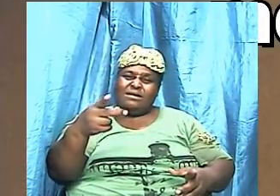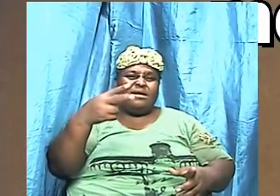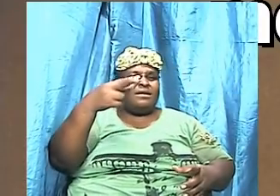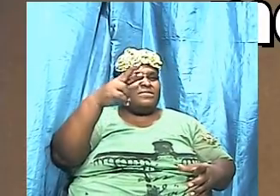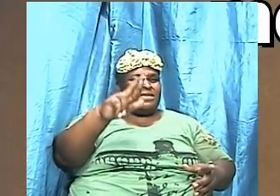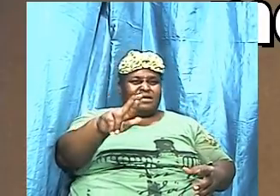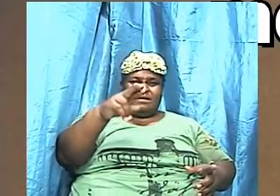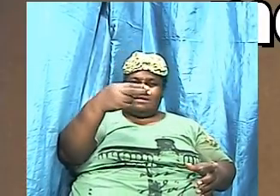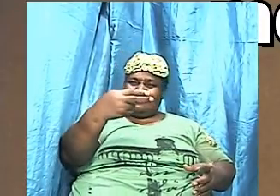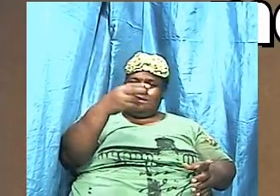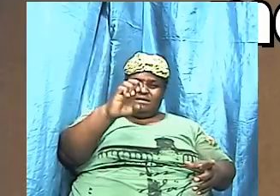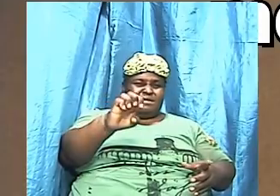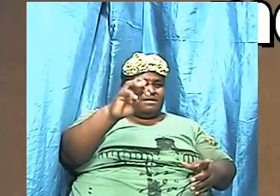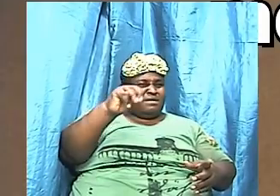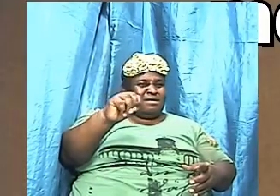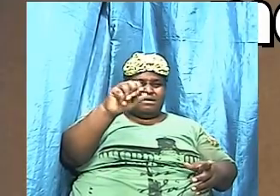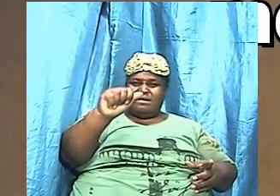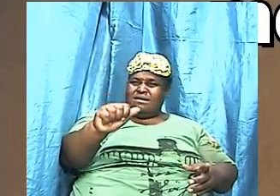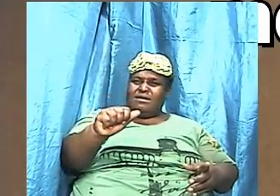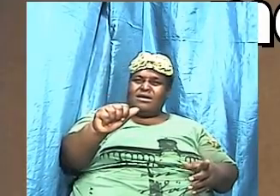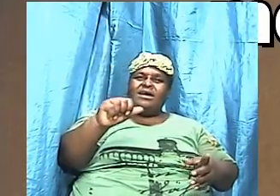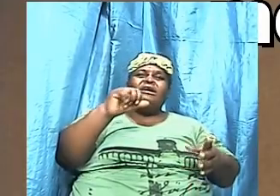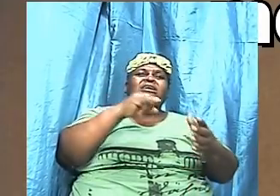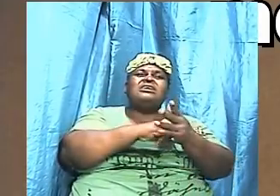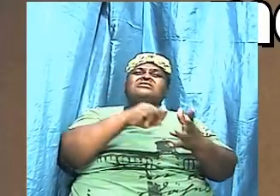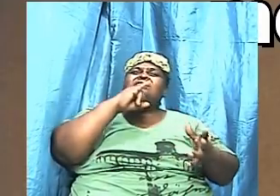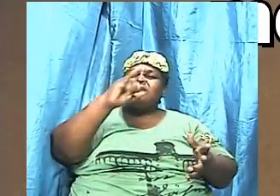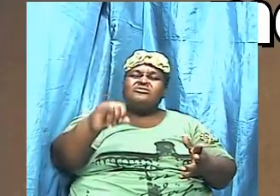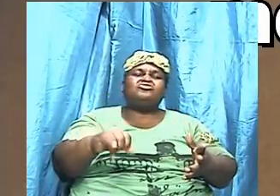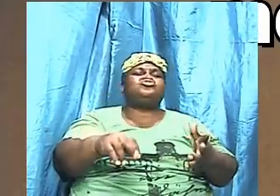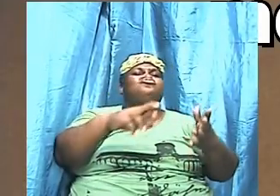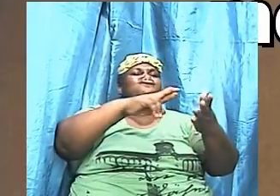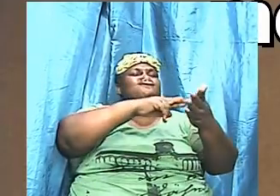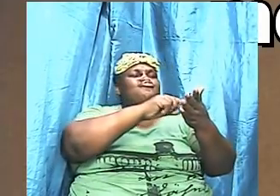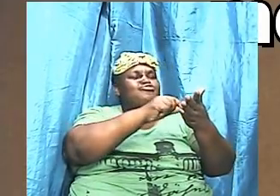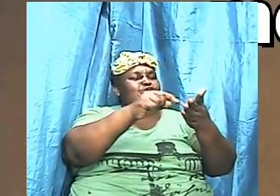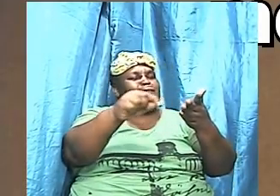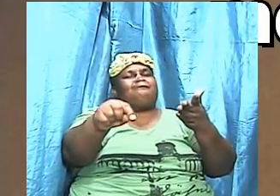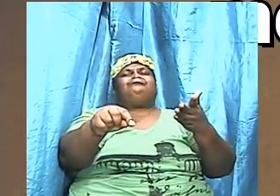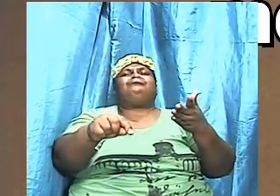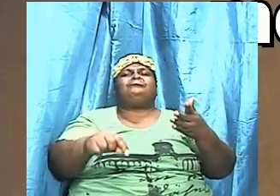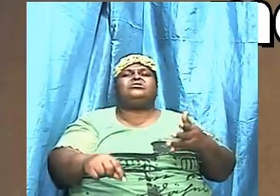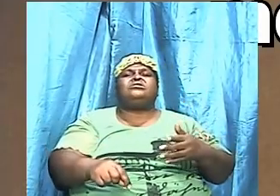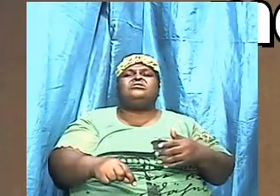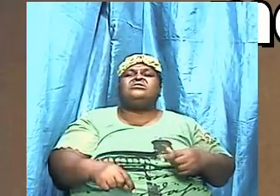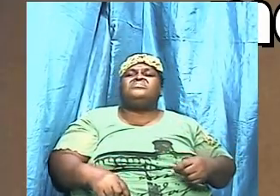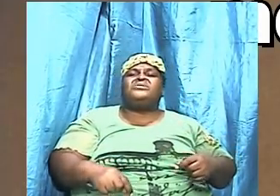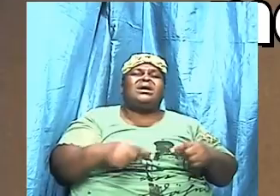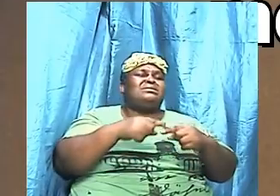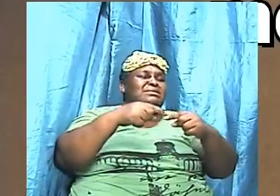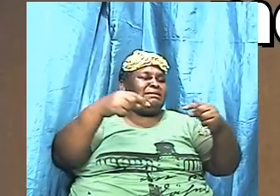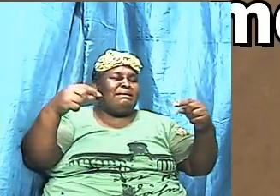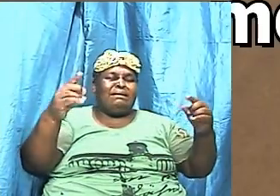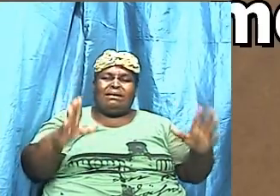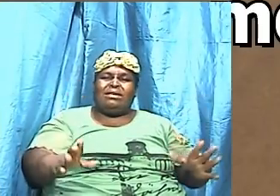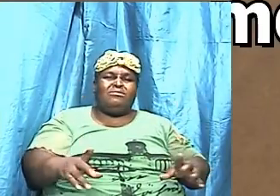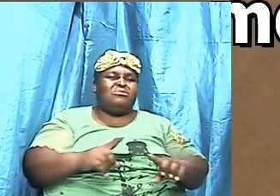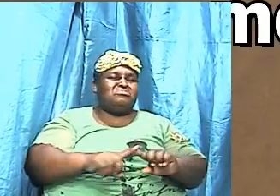and said it is written and the enemy could not stand against it